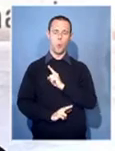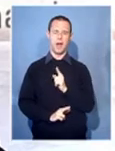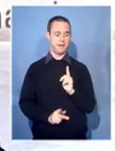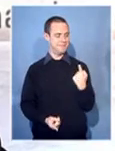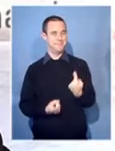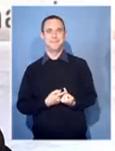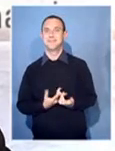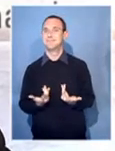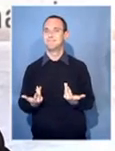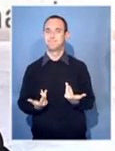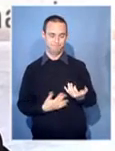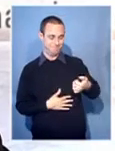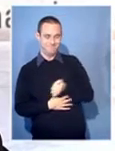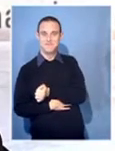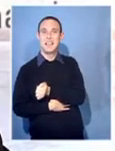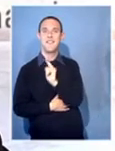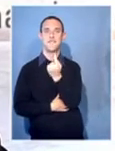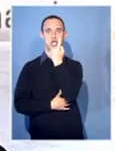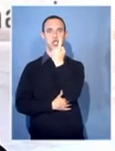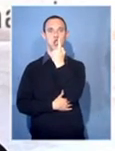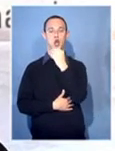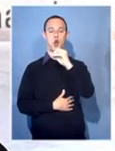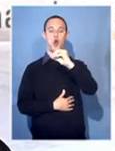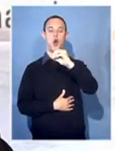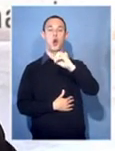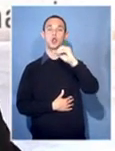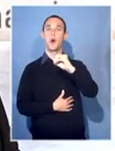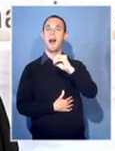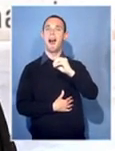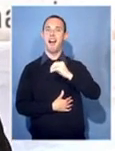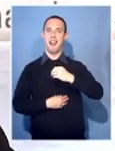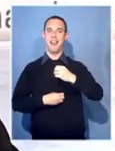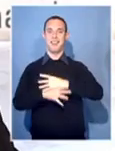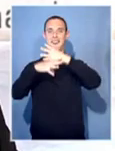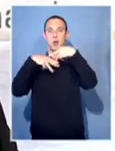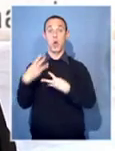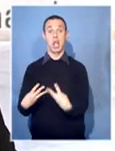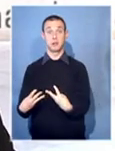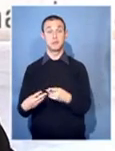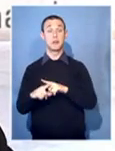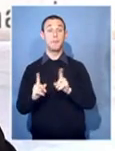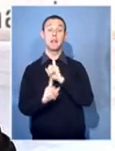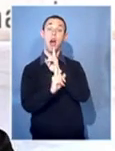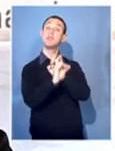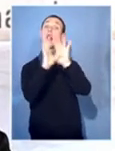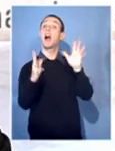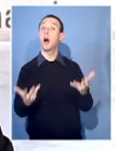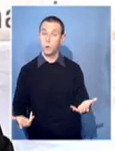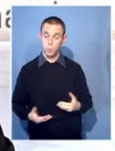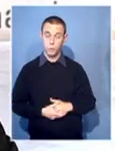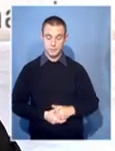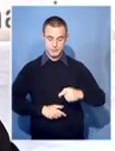your question is when time is opportune for me and I have been